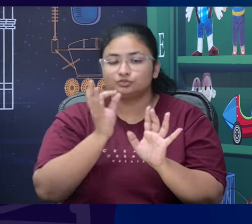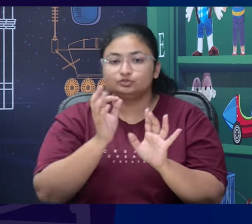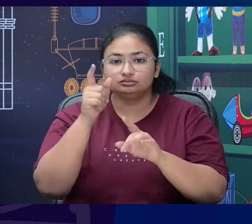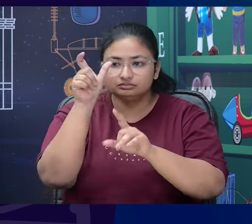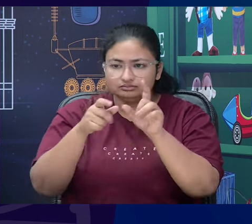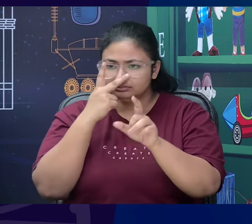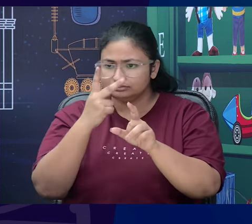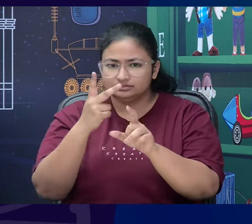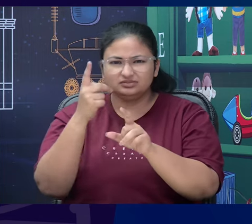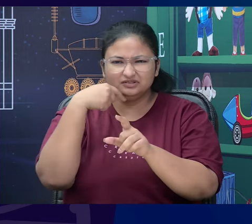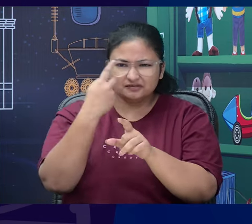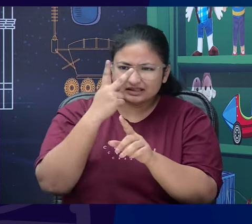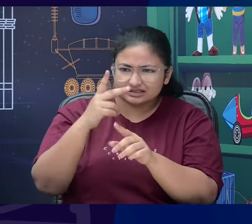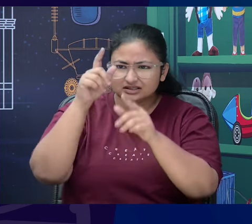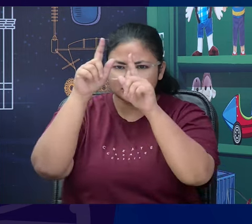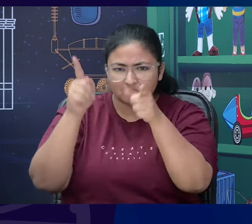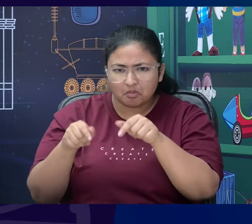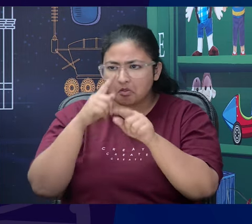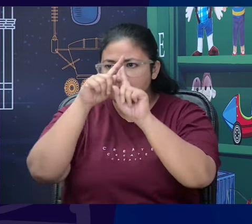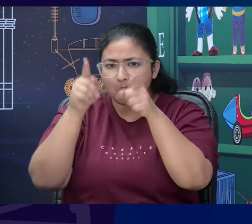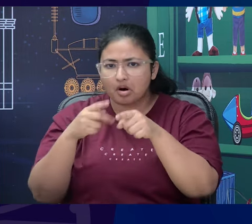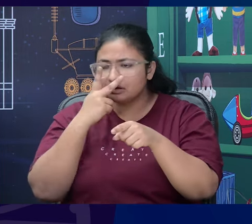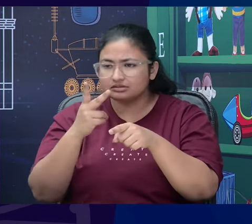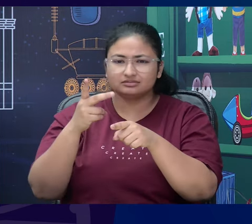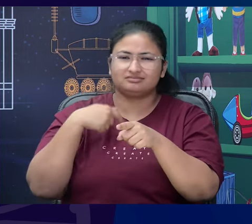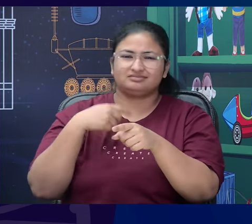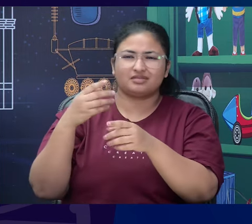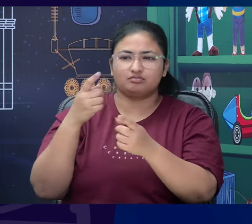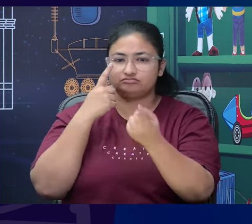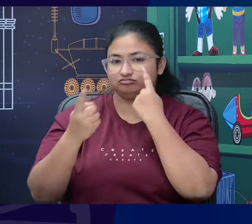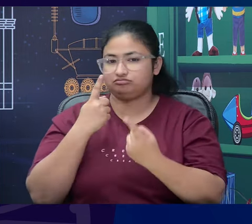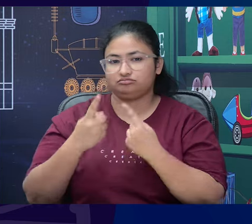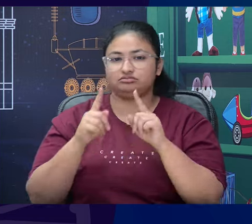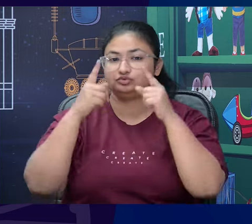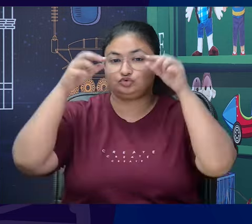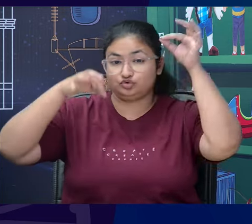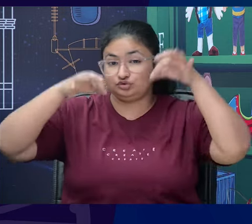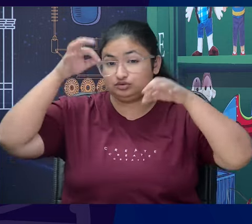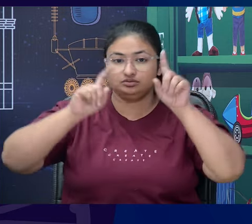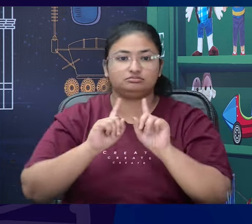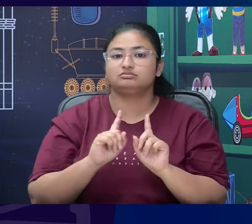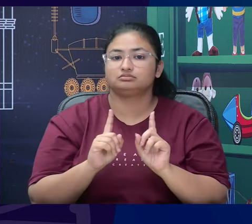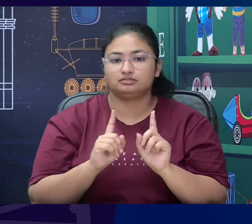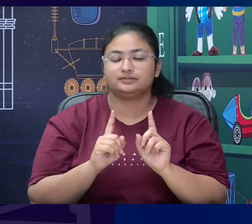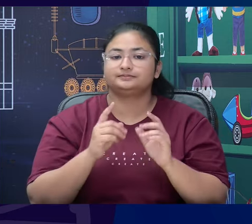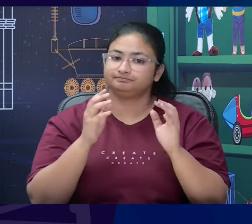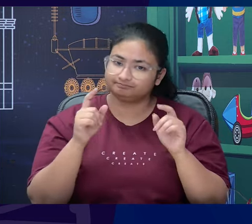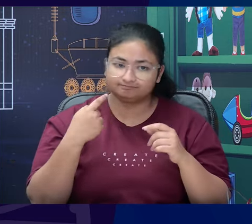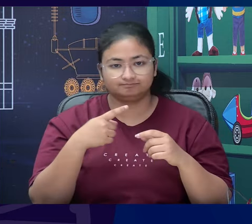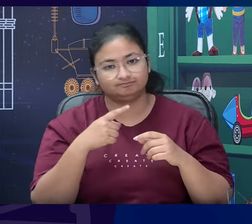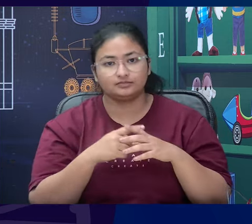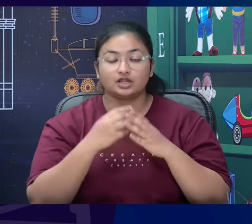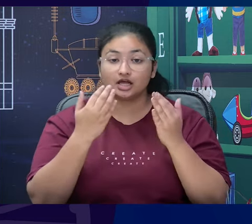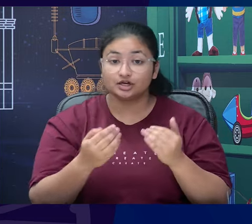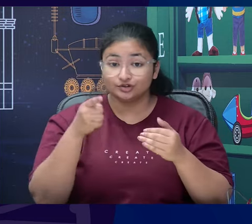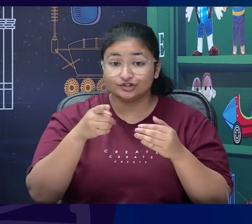So that is one important learning from the lesson. And there is a narrative technique that one uses in